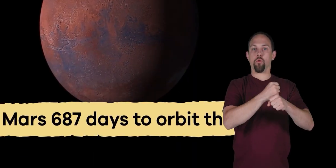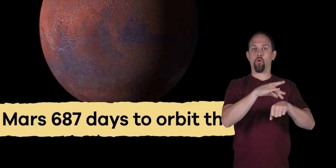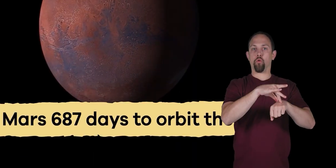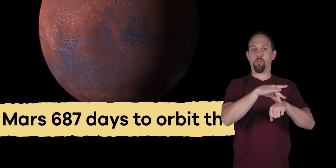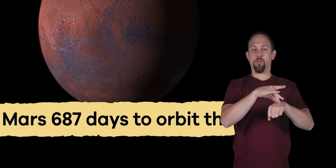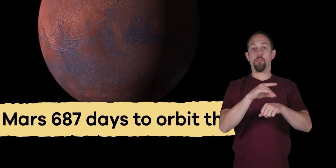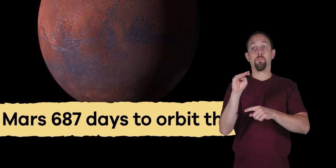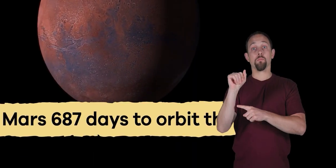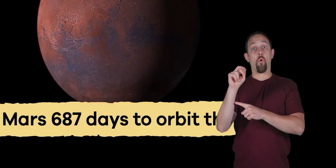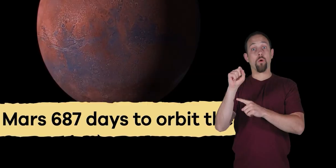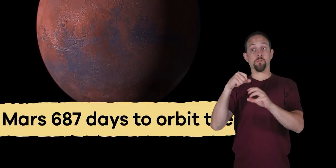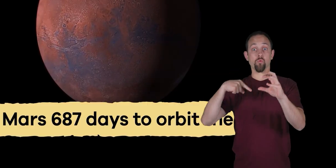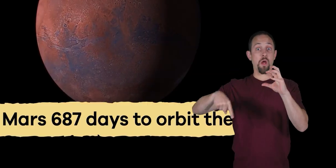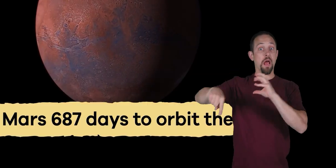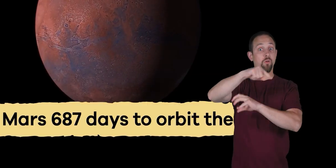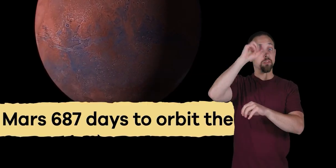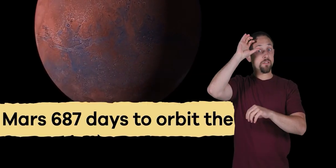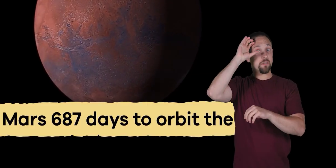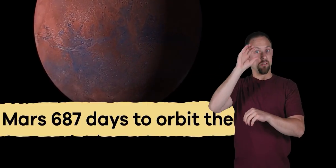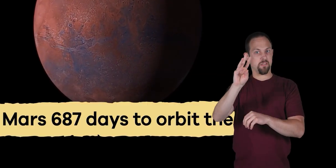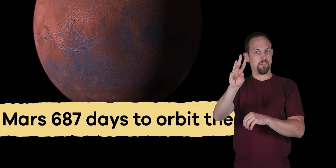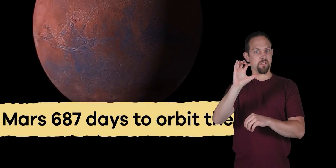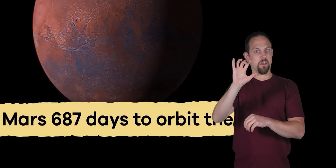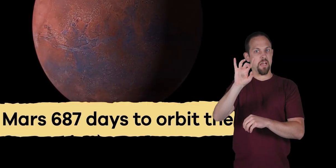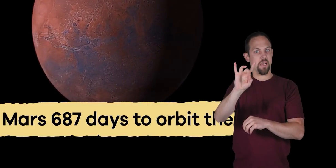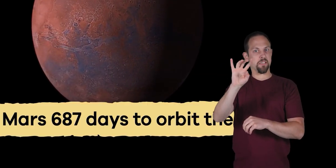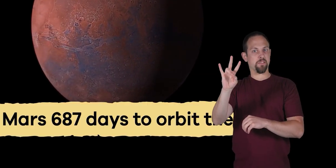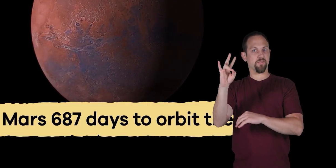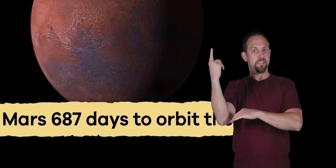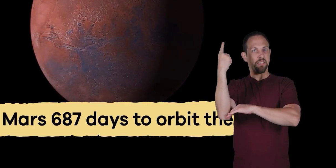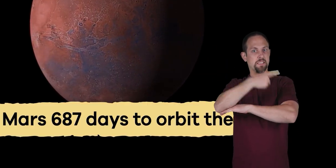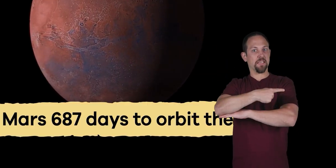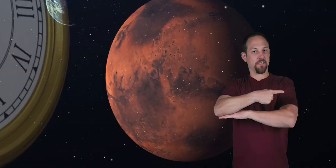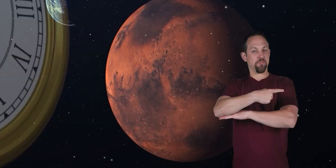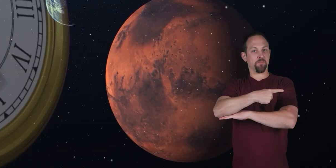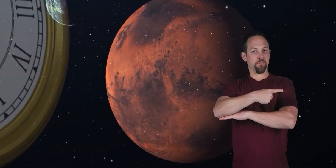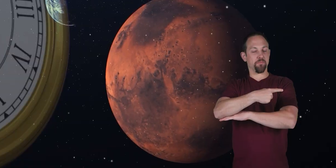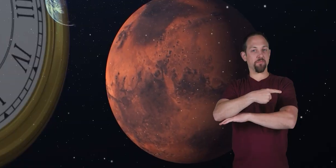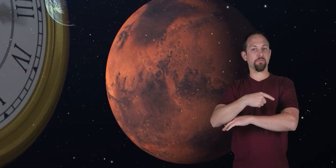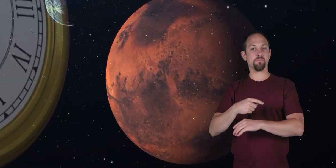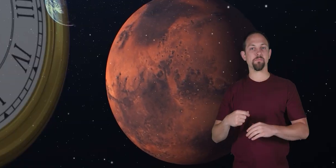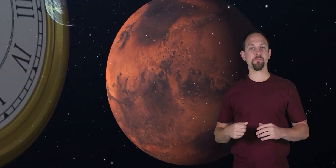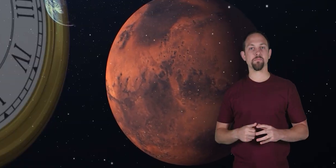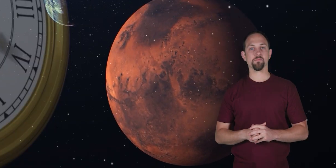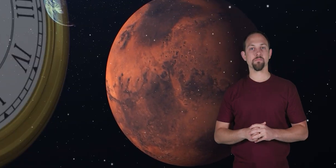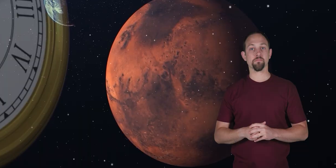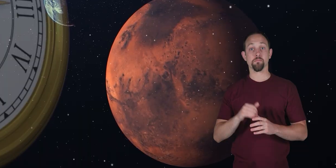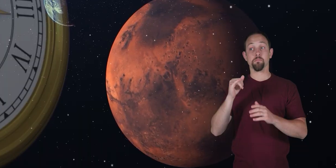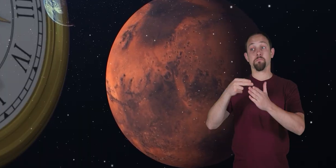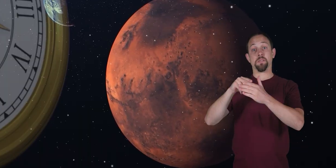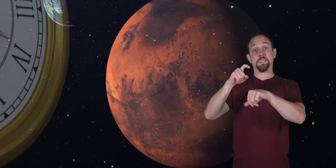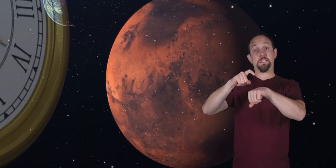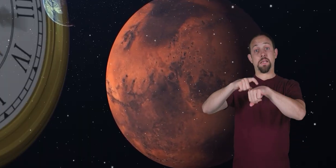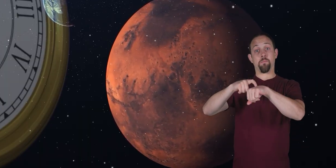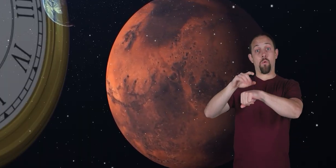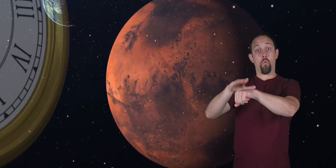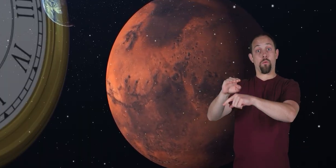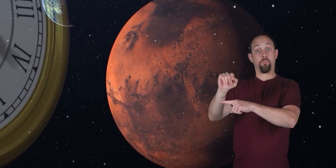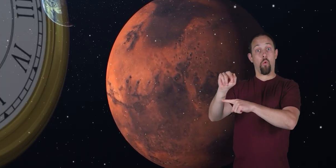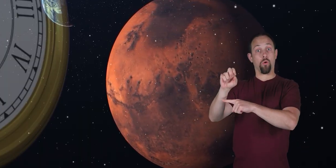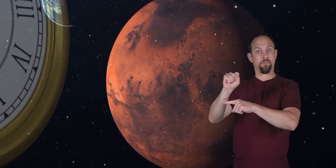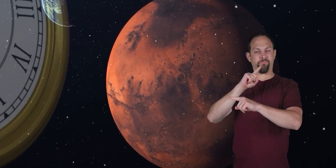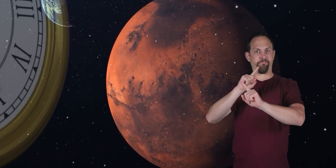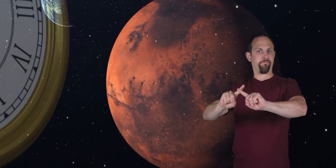Mars 687 days to orbit the Sun. So time on Mars is pretty